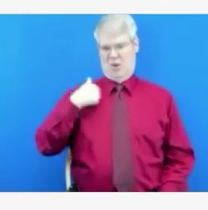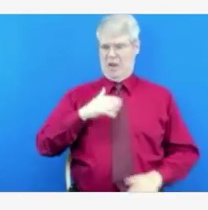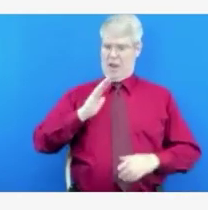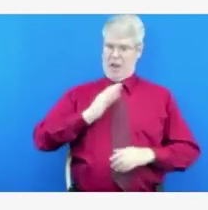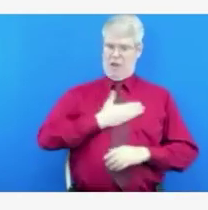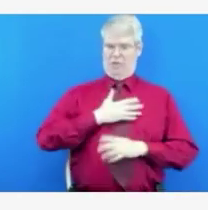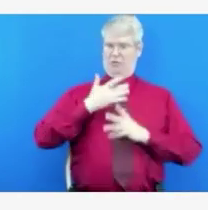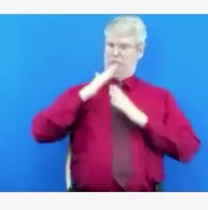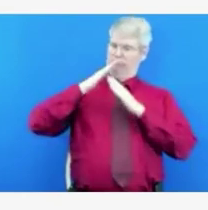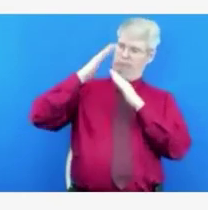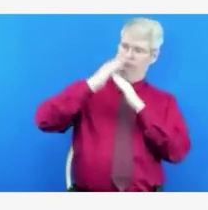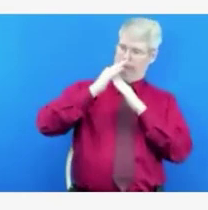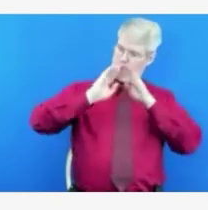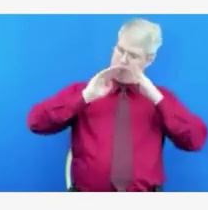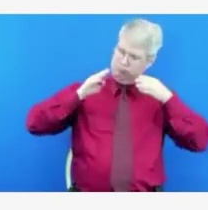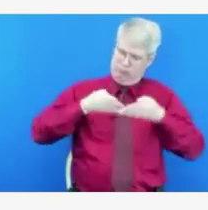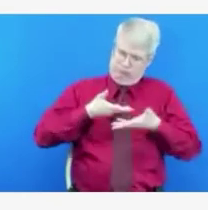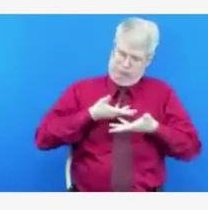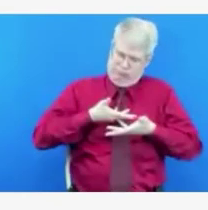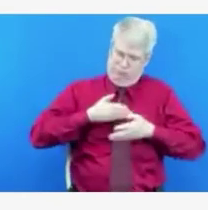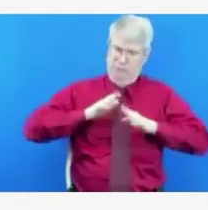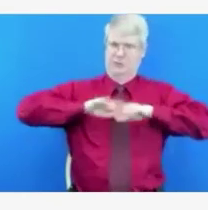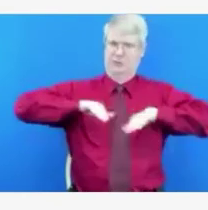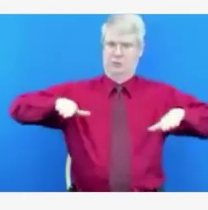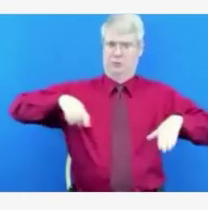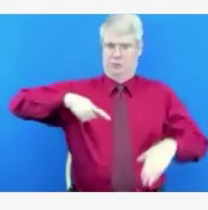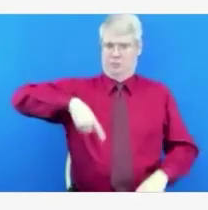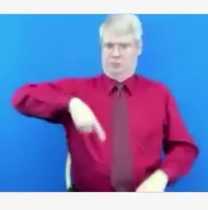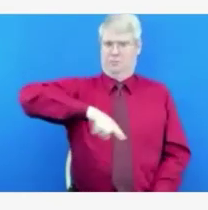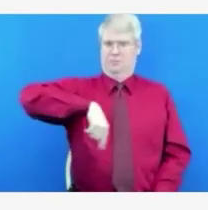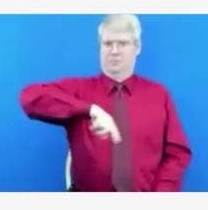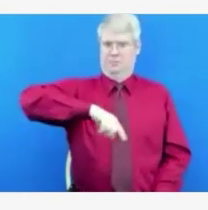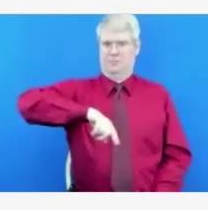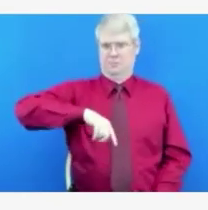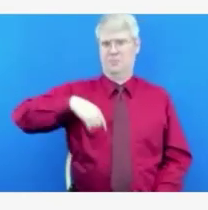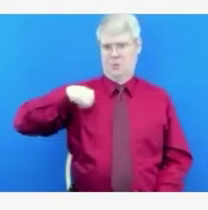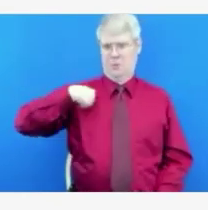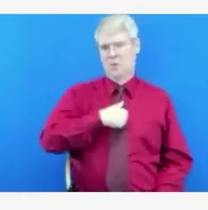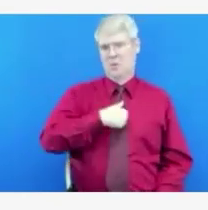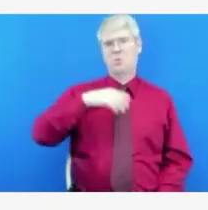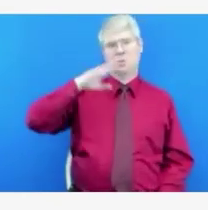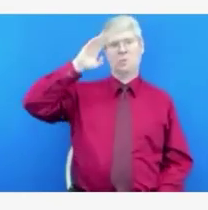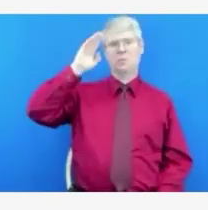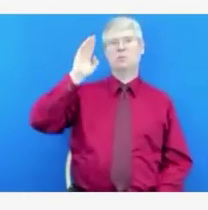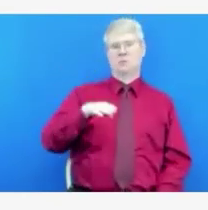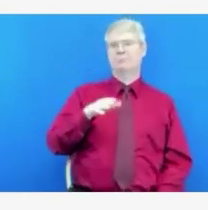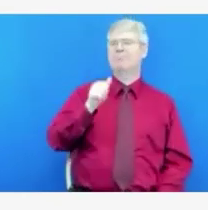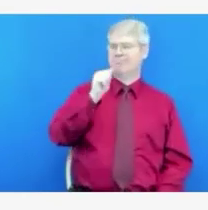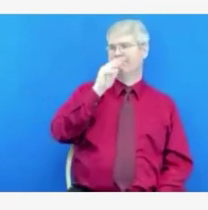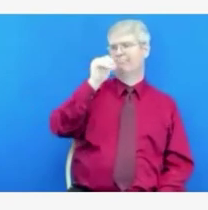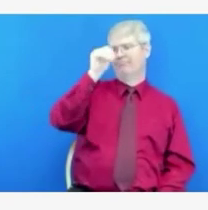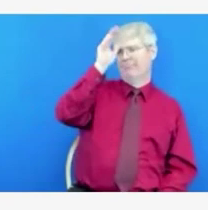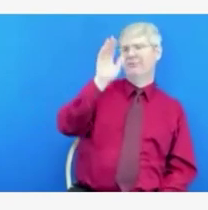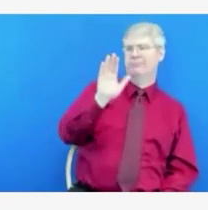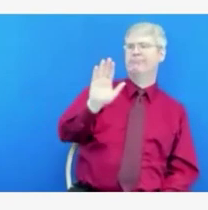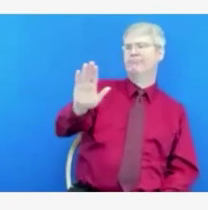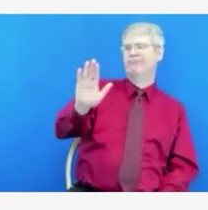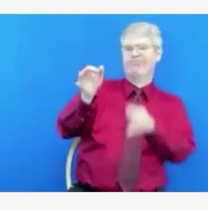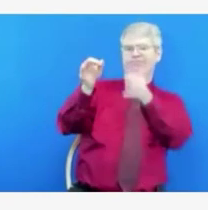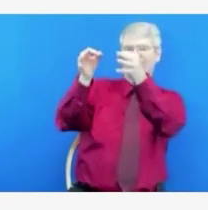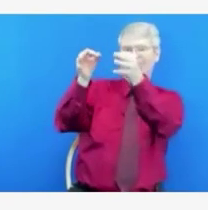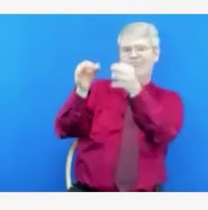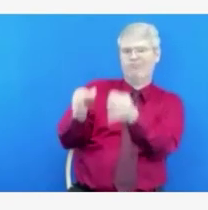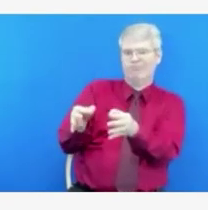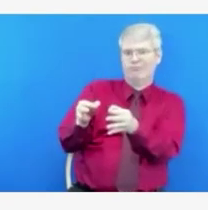fact is that parents decisions around health care is generally the most most influenced